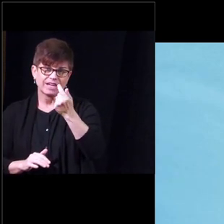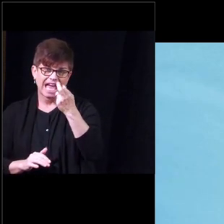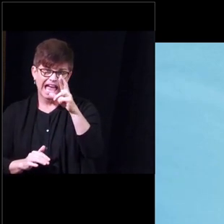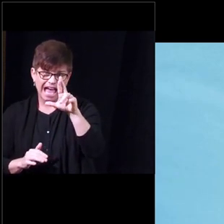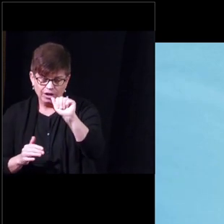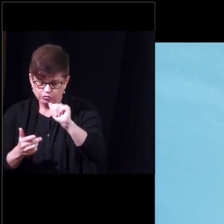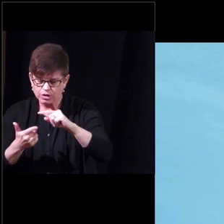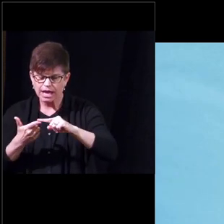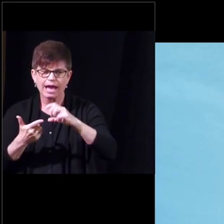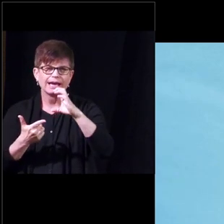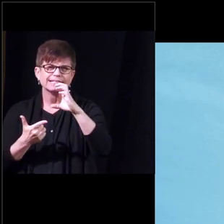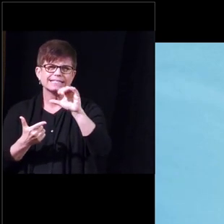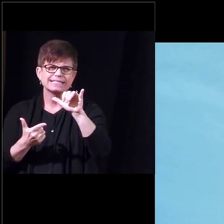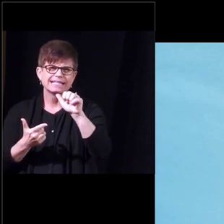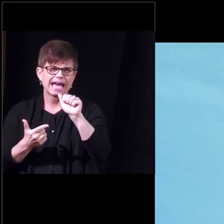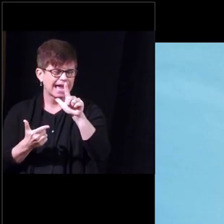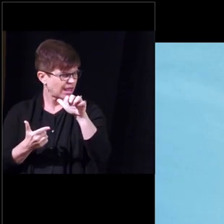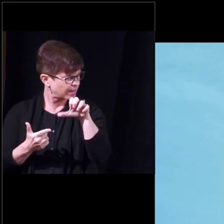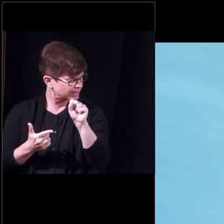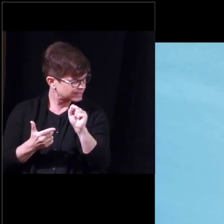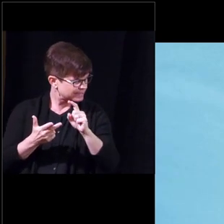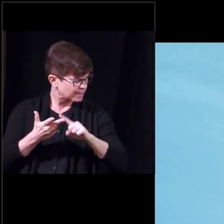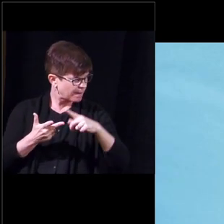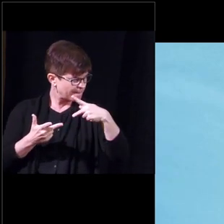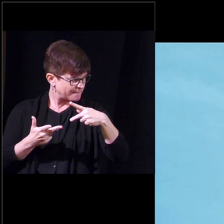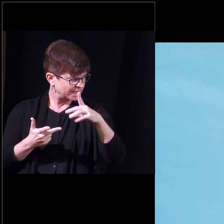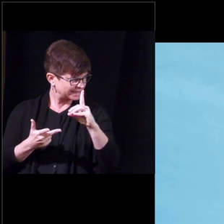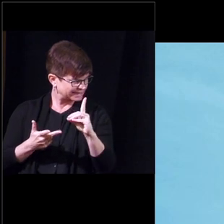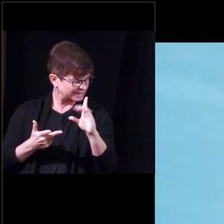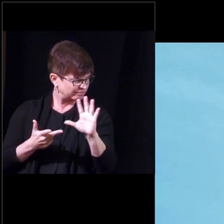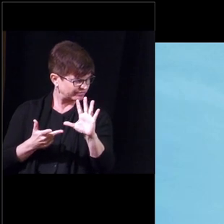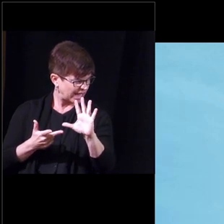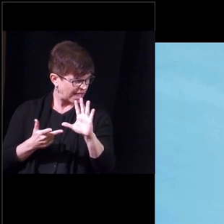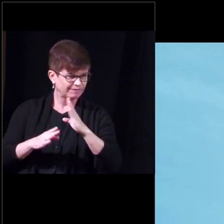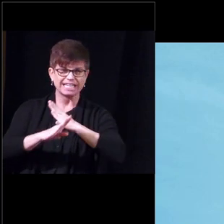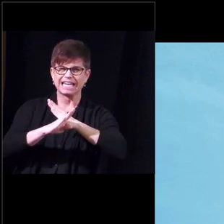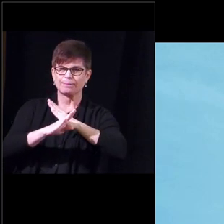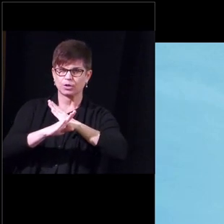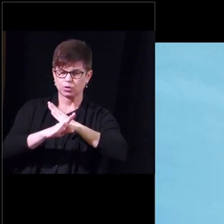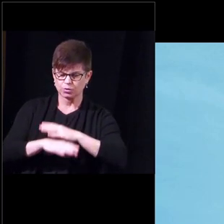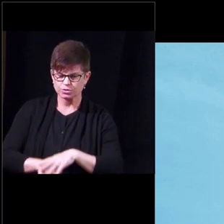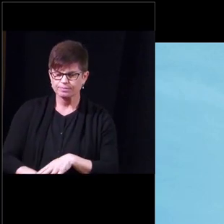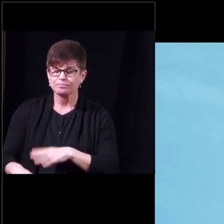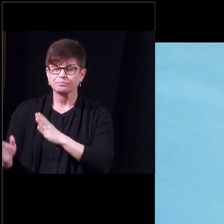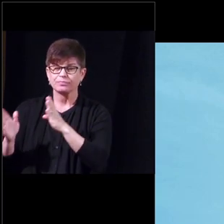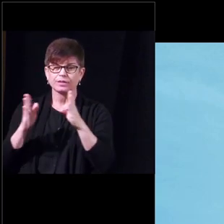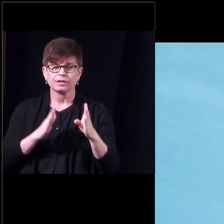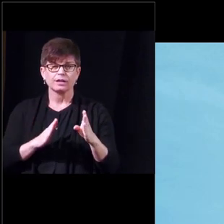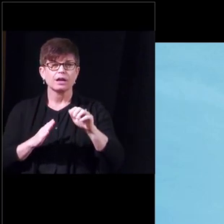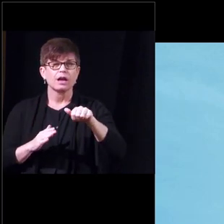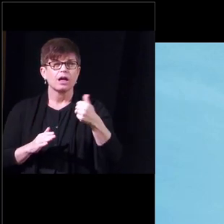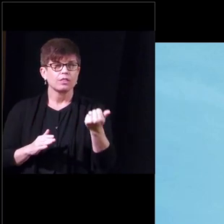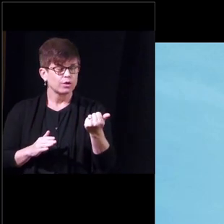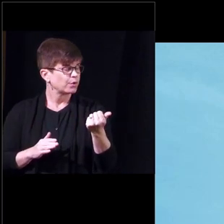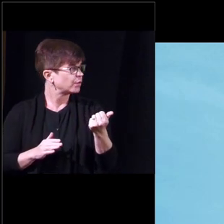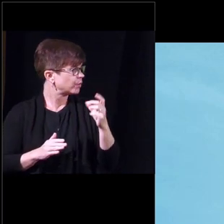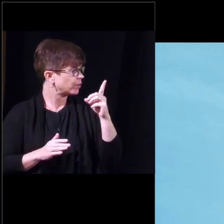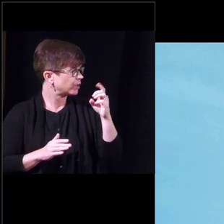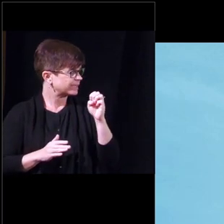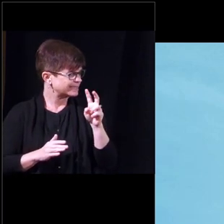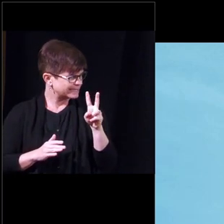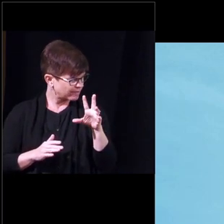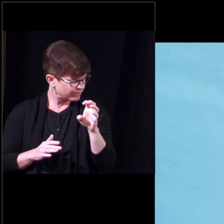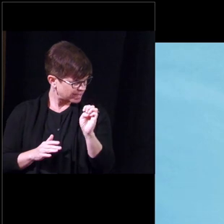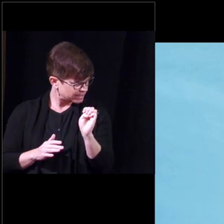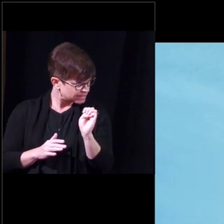those are called pde5 inhibitors the vacuum device i'll explain to you in a moment uh